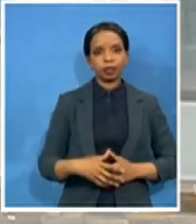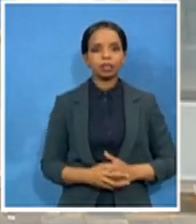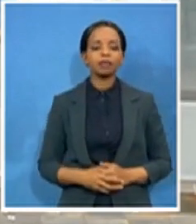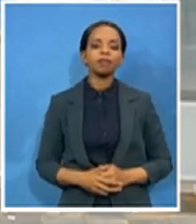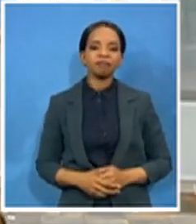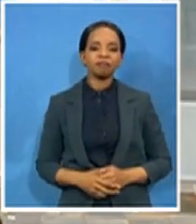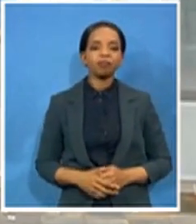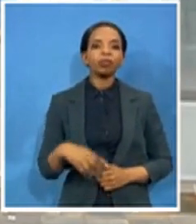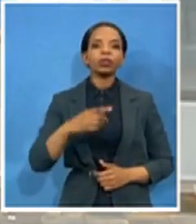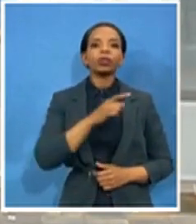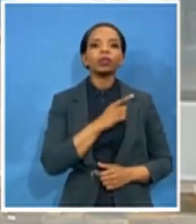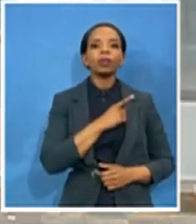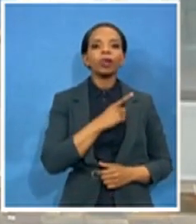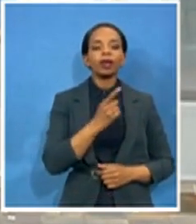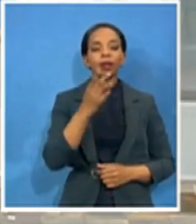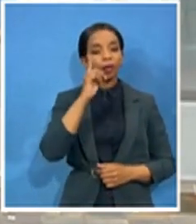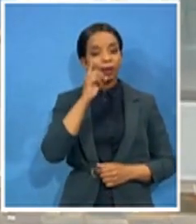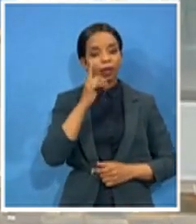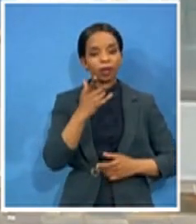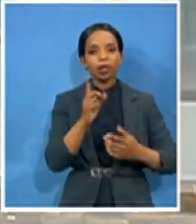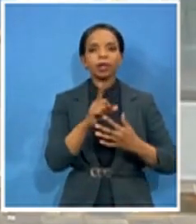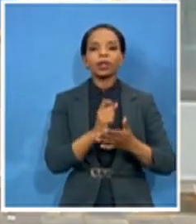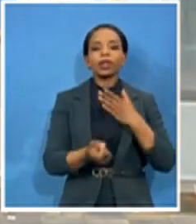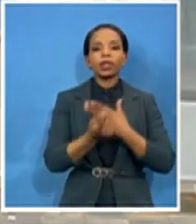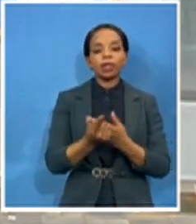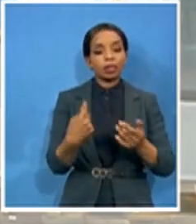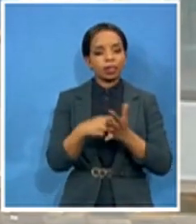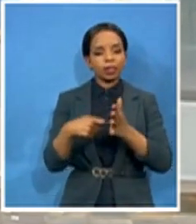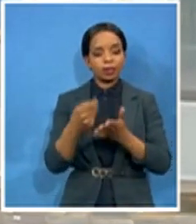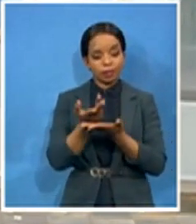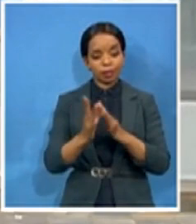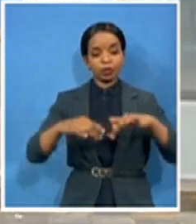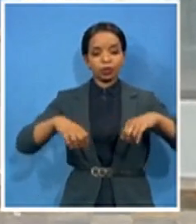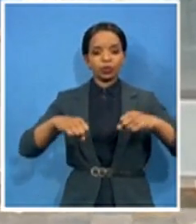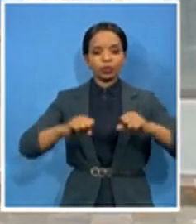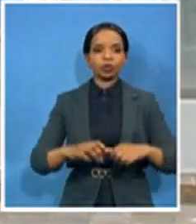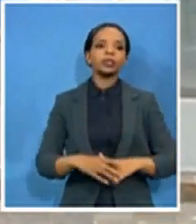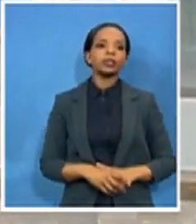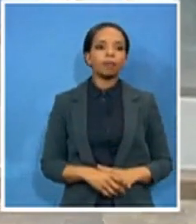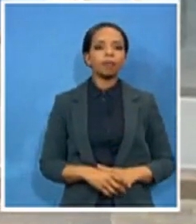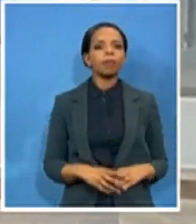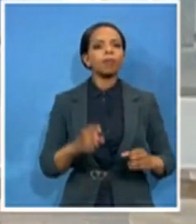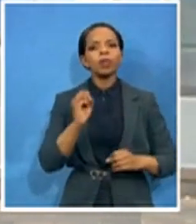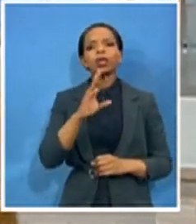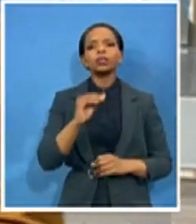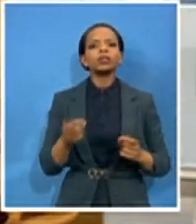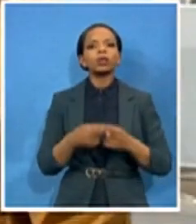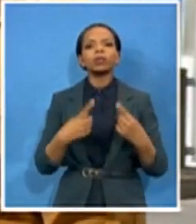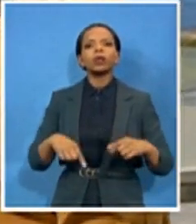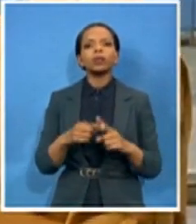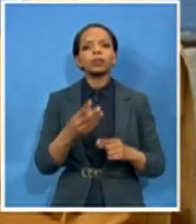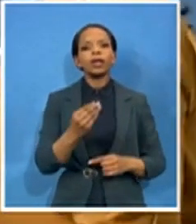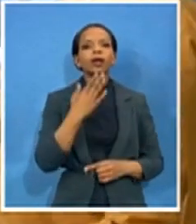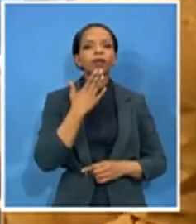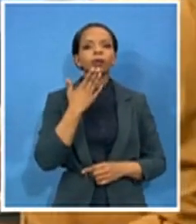that 10 million transaction. So we are now joined by the SG, Dr. Tobile Mbengase and he will be speaking